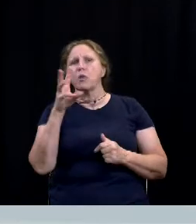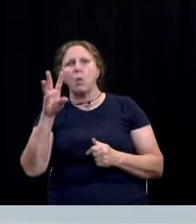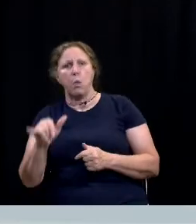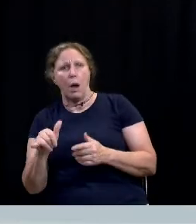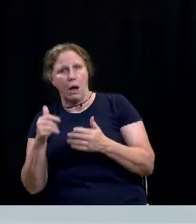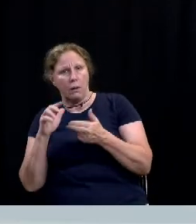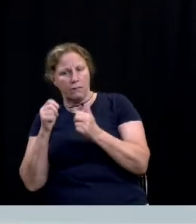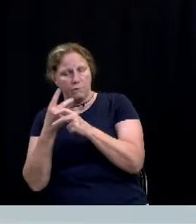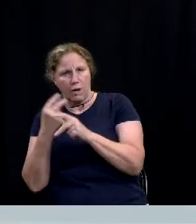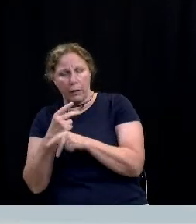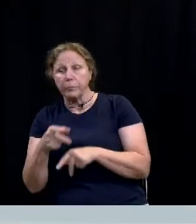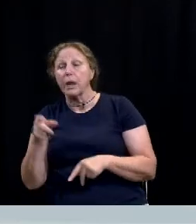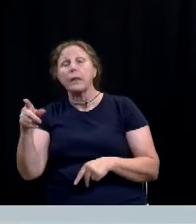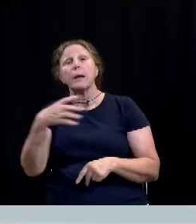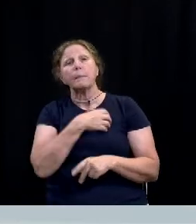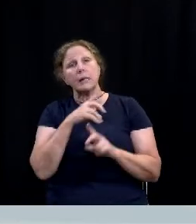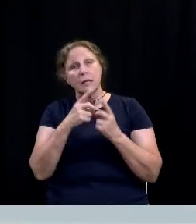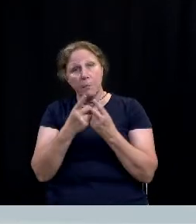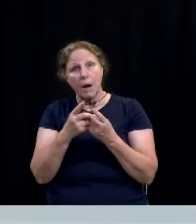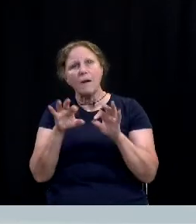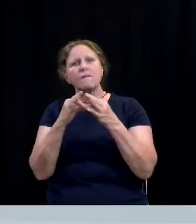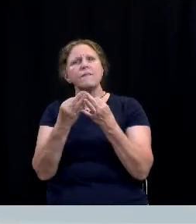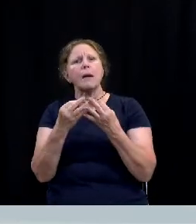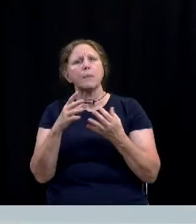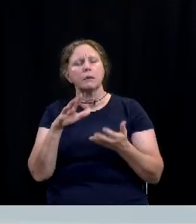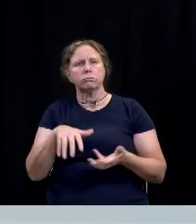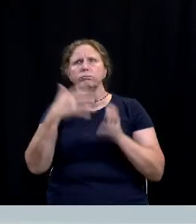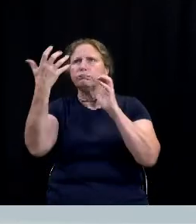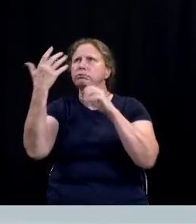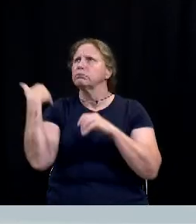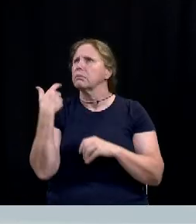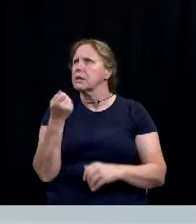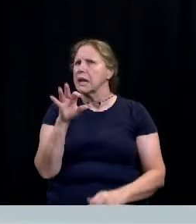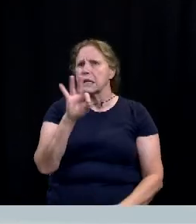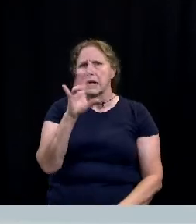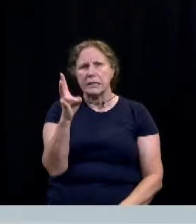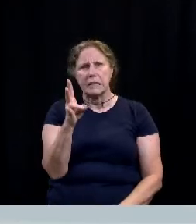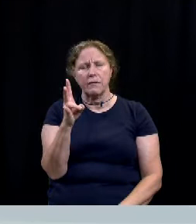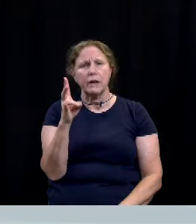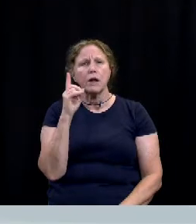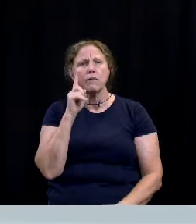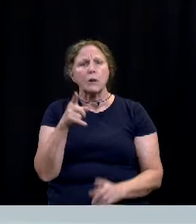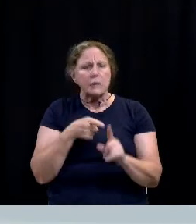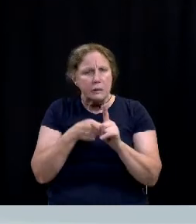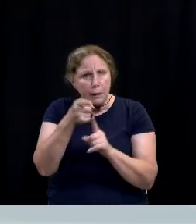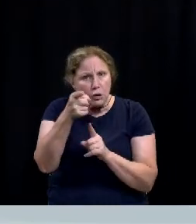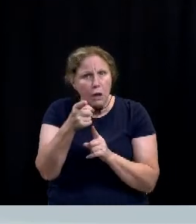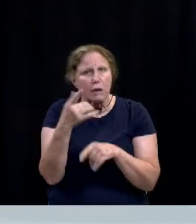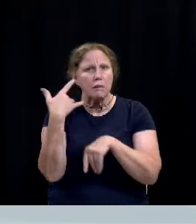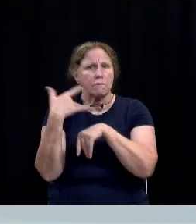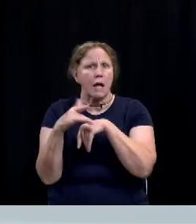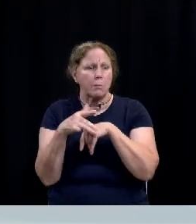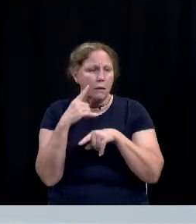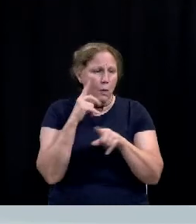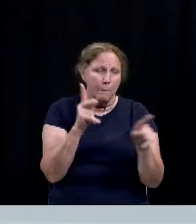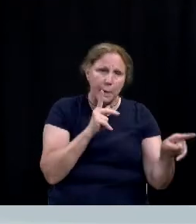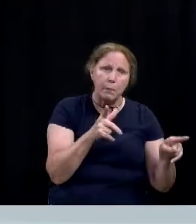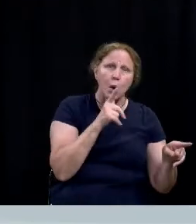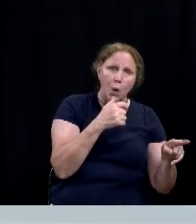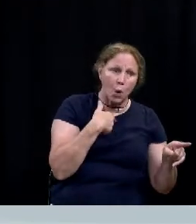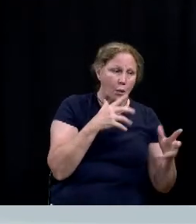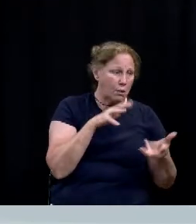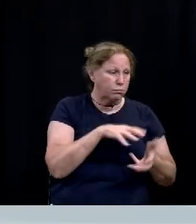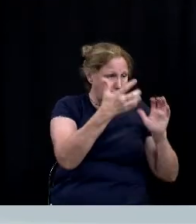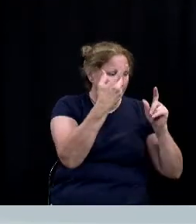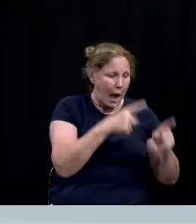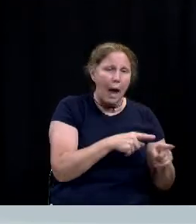ongoing initiatives the police department formed the family violence unit back in 1997 to provide specialized resources to the victims of family violence but